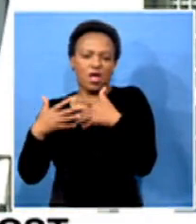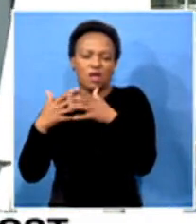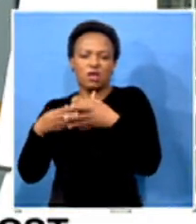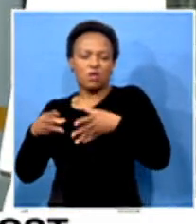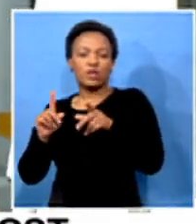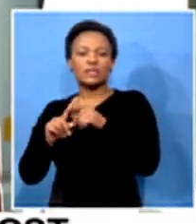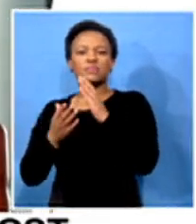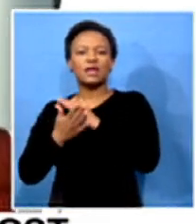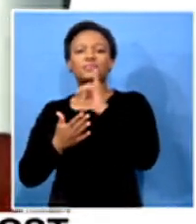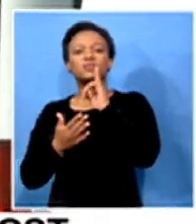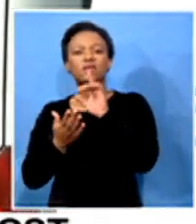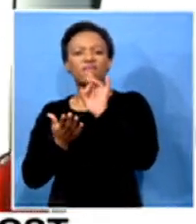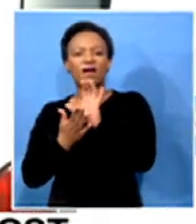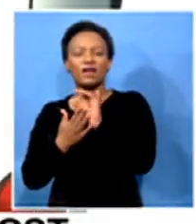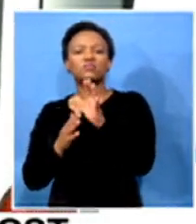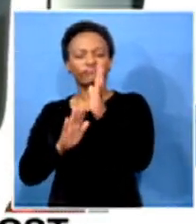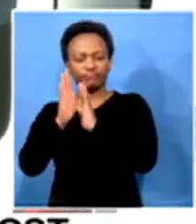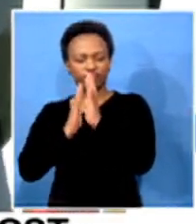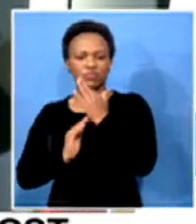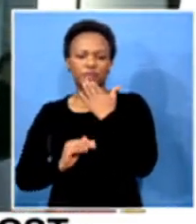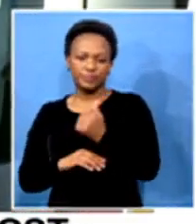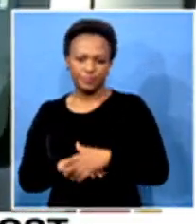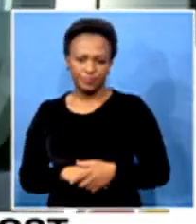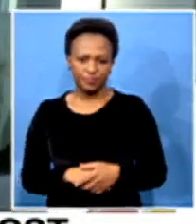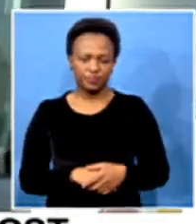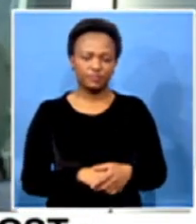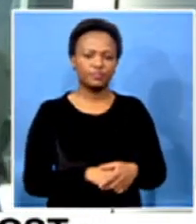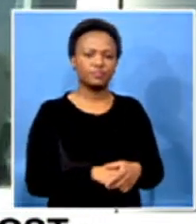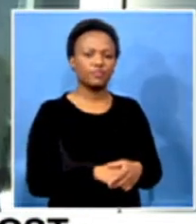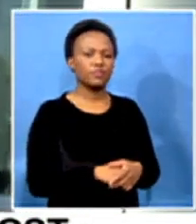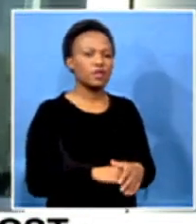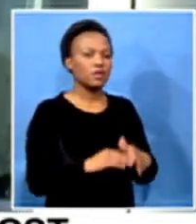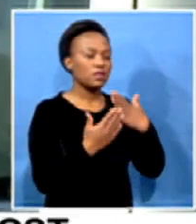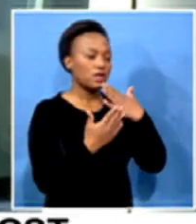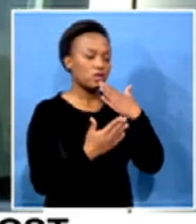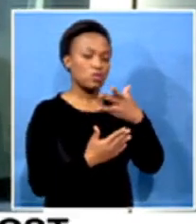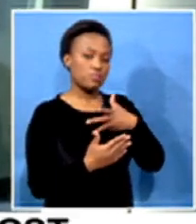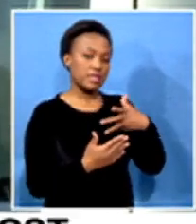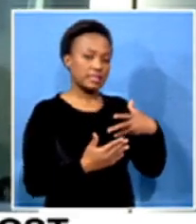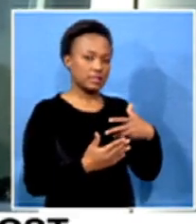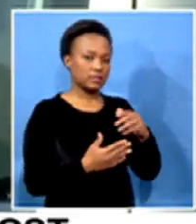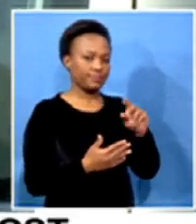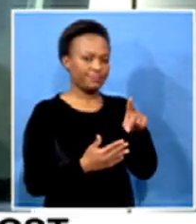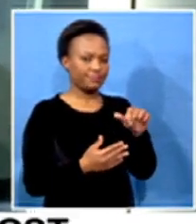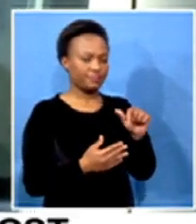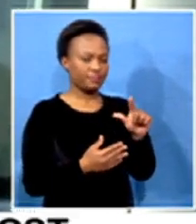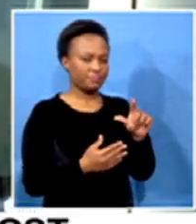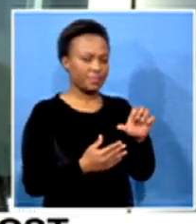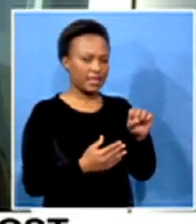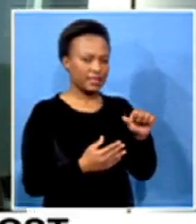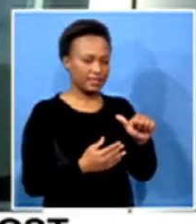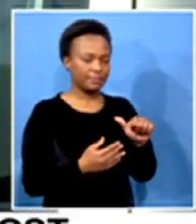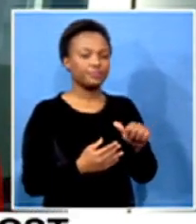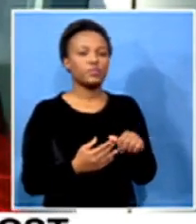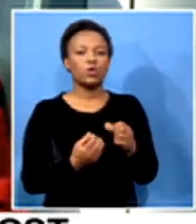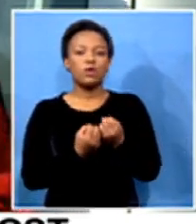that have been fired. Let's go through those issues. Thank you, Mrs. Polisa. The issues, we have quite a numerous number